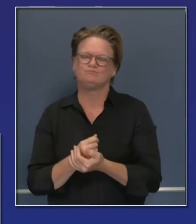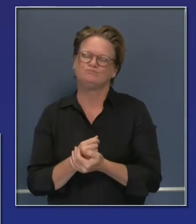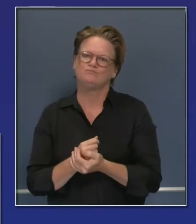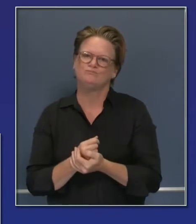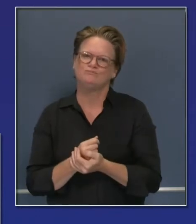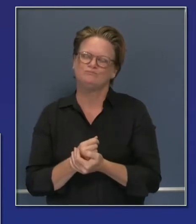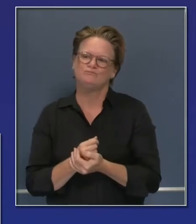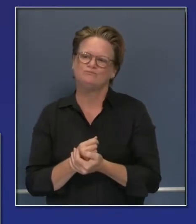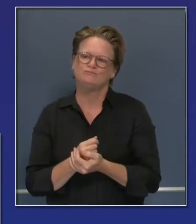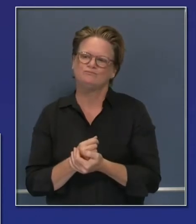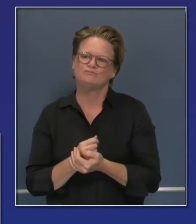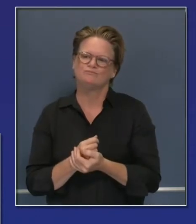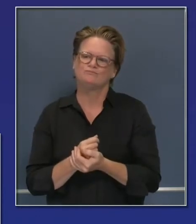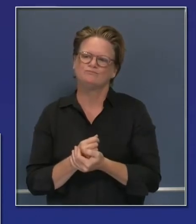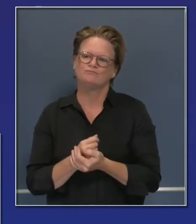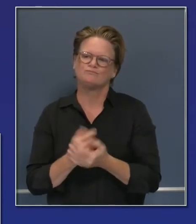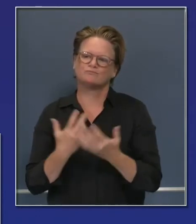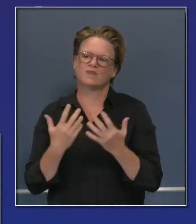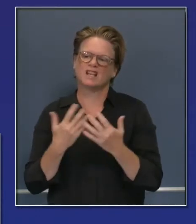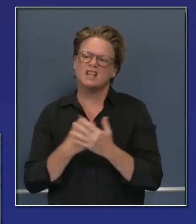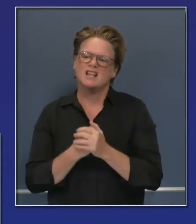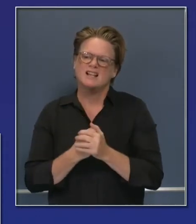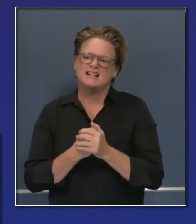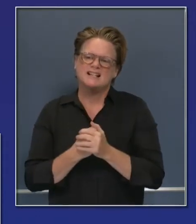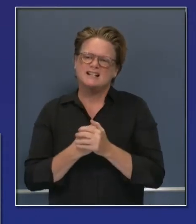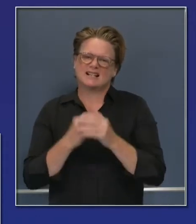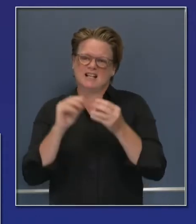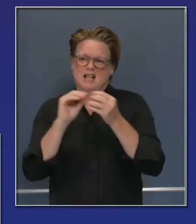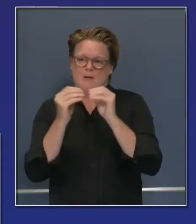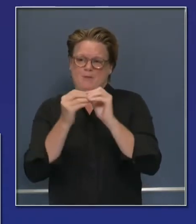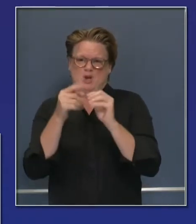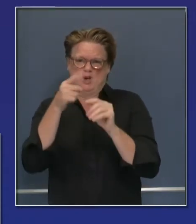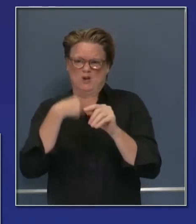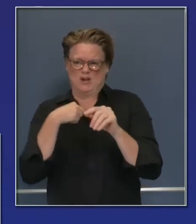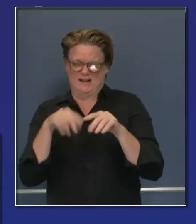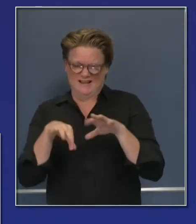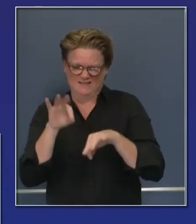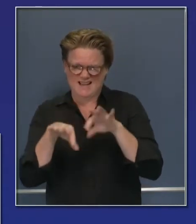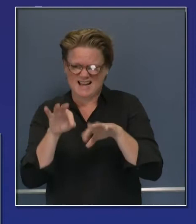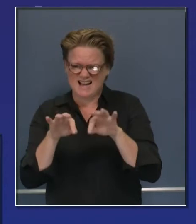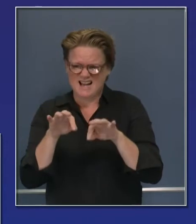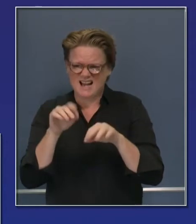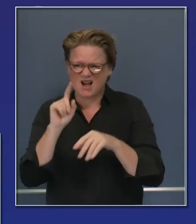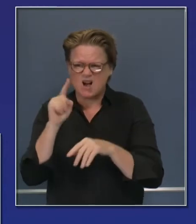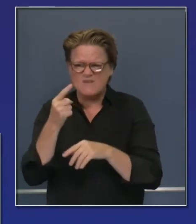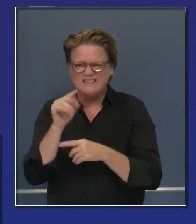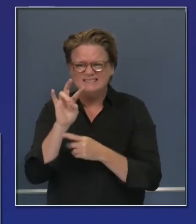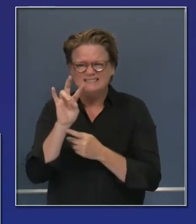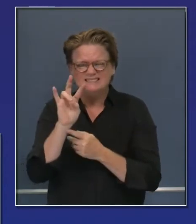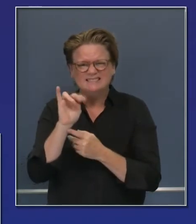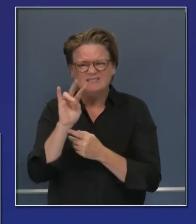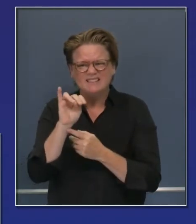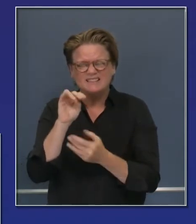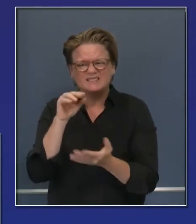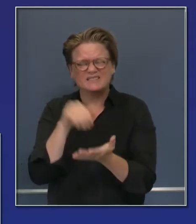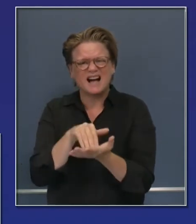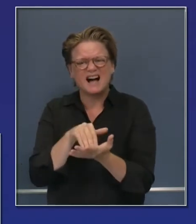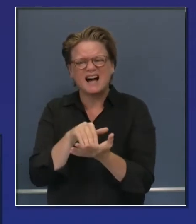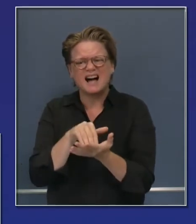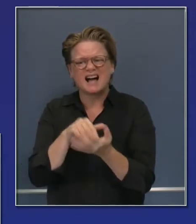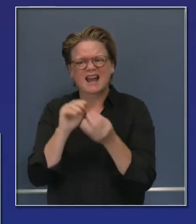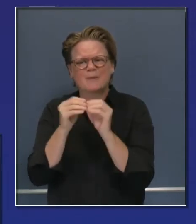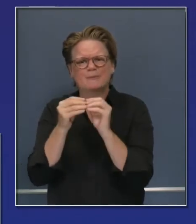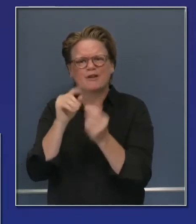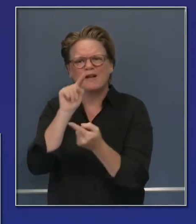We had a tougher testing number that came in yesterday, a little over 70,000. brought down our total average test. Again,